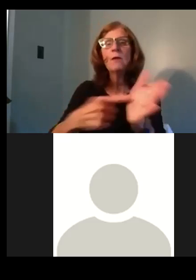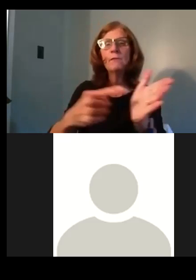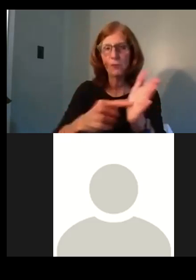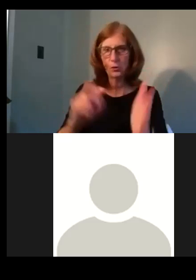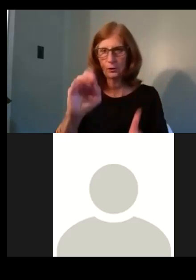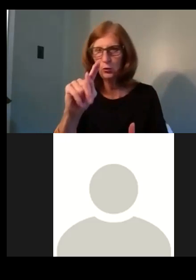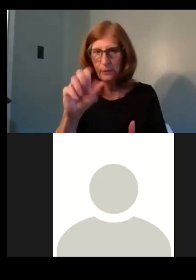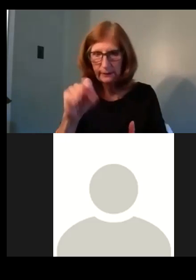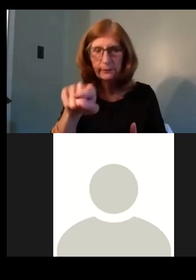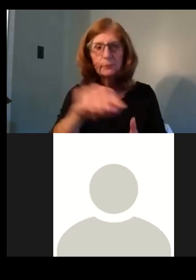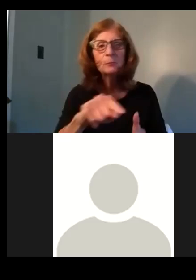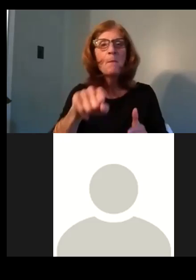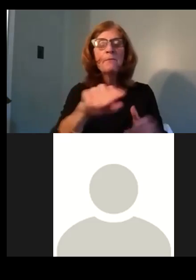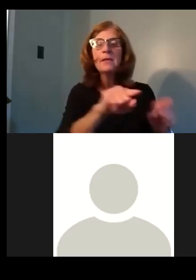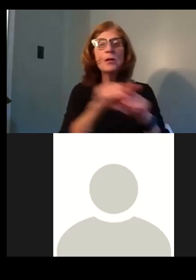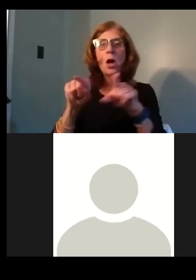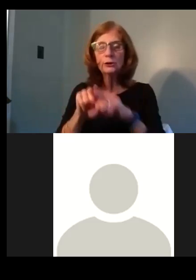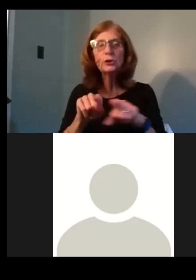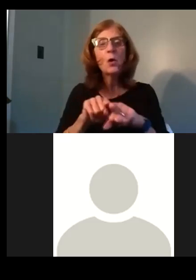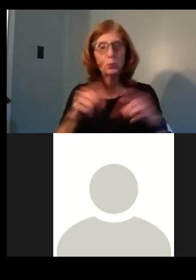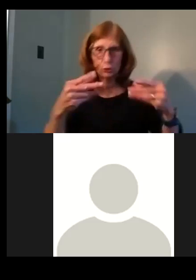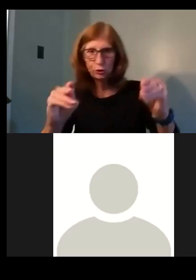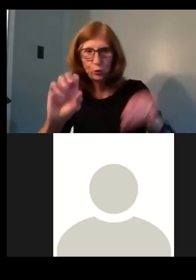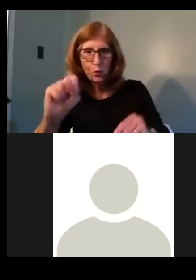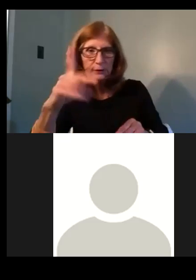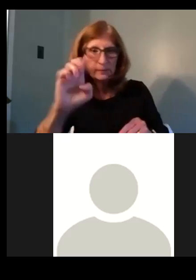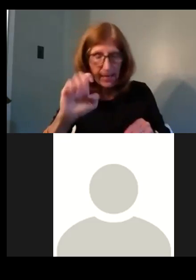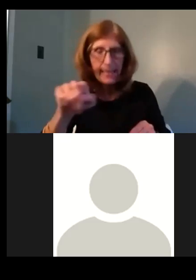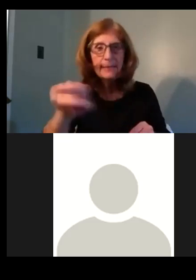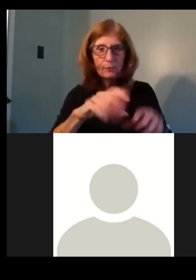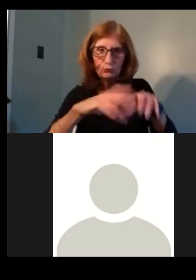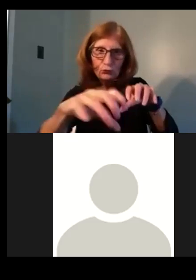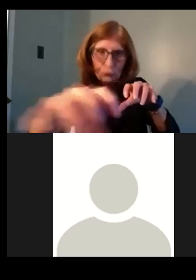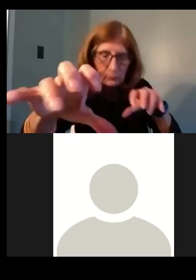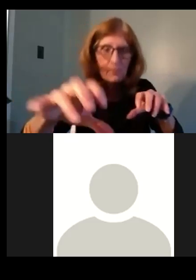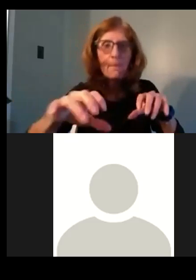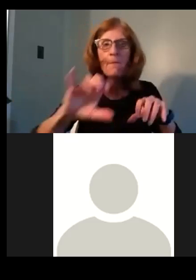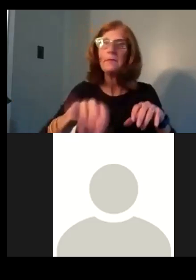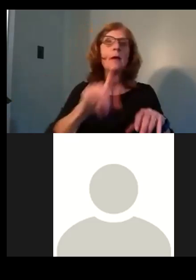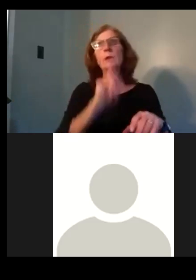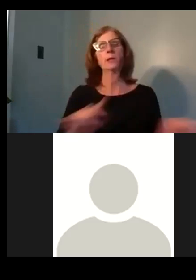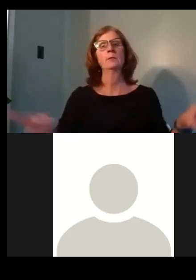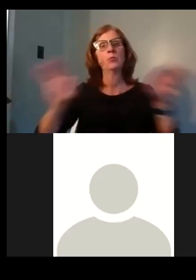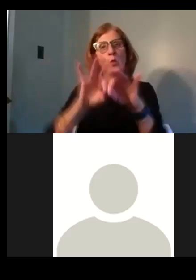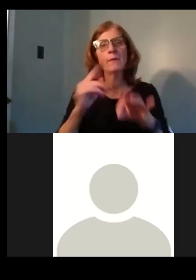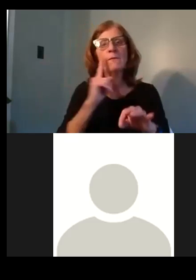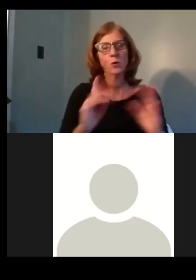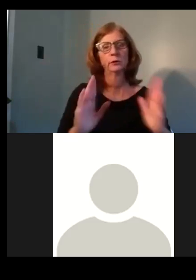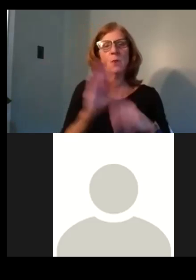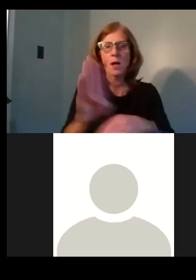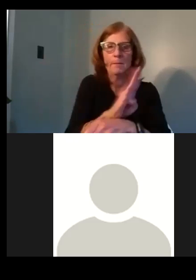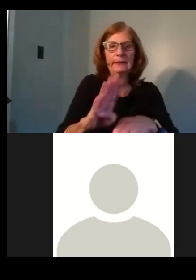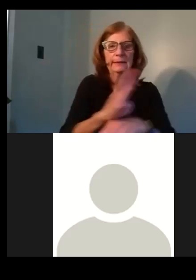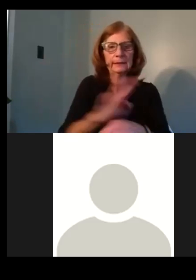square feet of affordable retail space, uh, which will be, you know, incredibly important to small businesses and, you know,